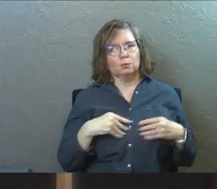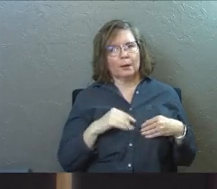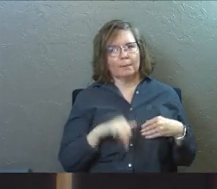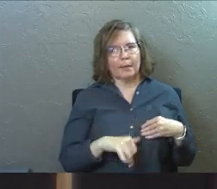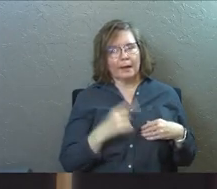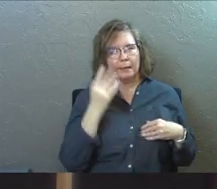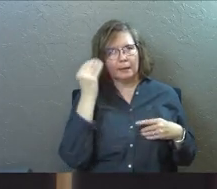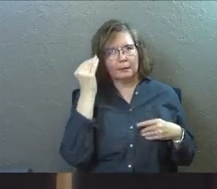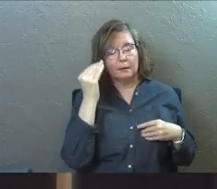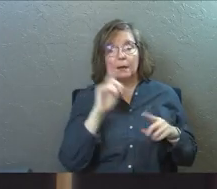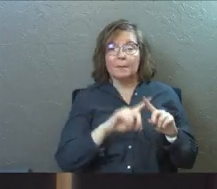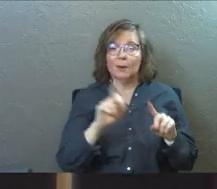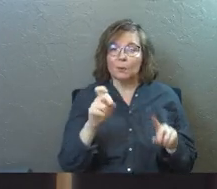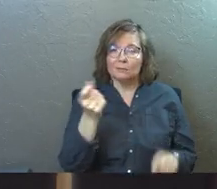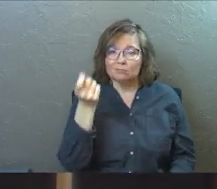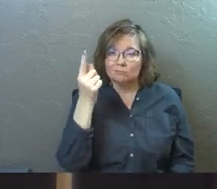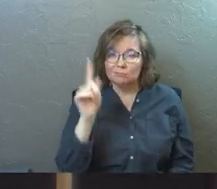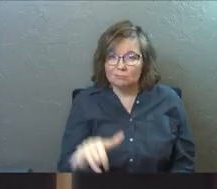But we need to know that.